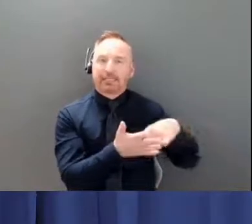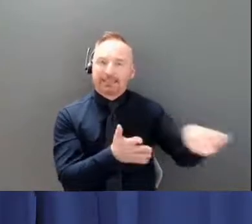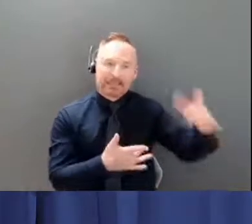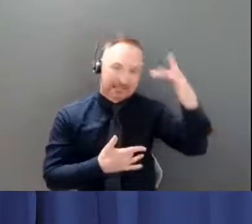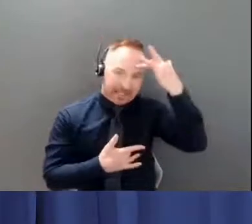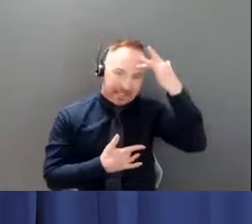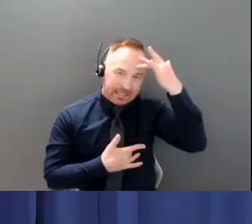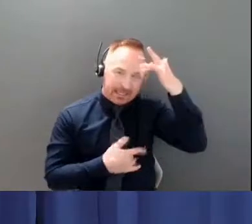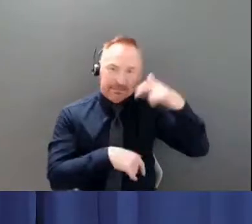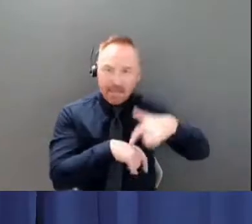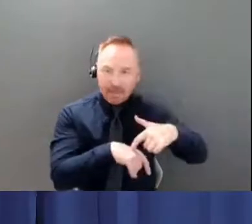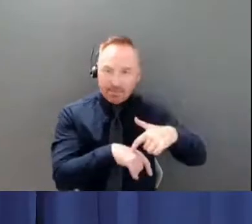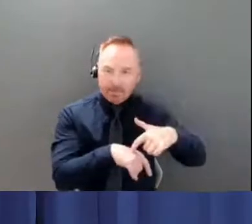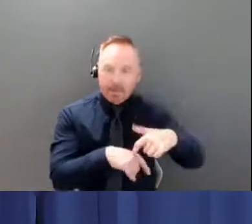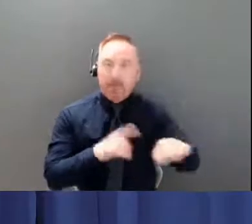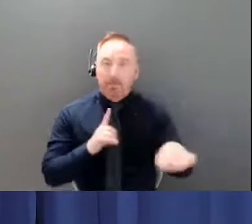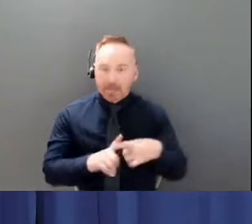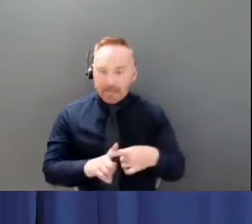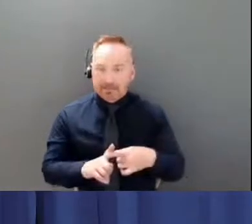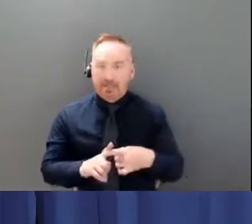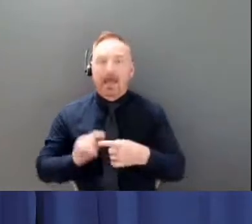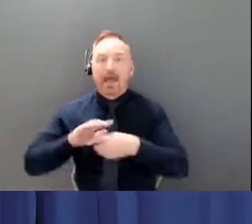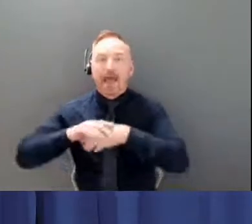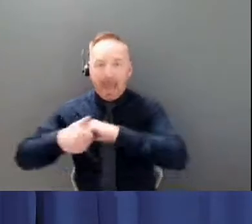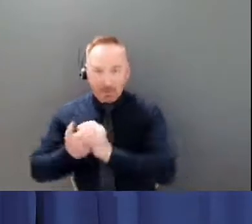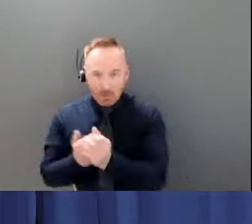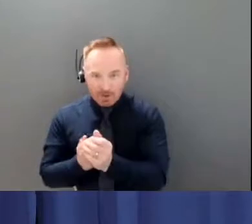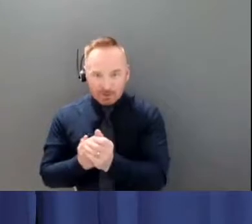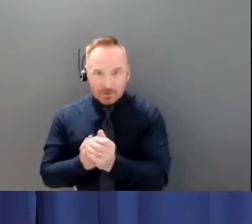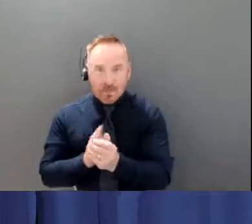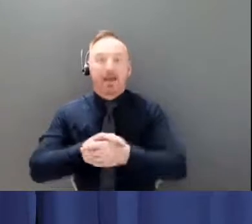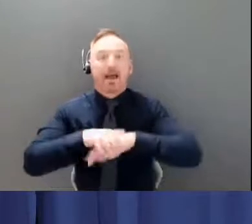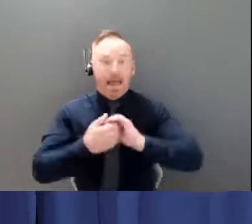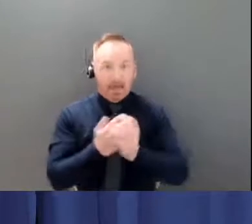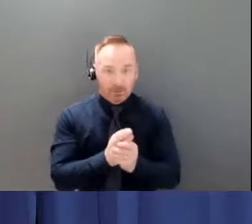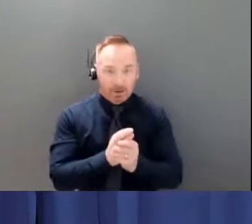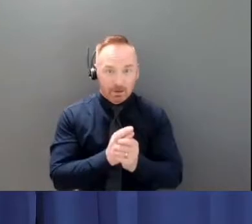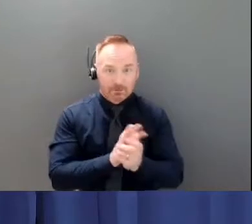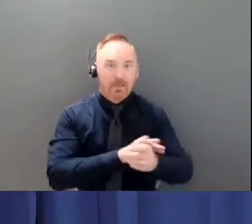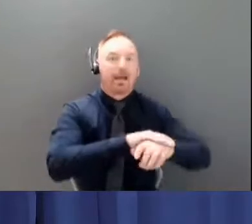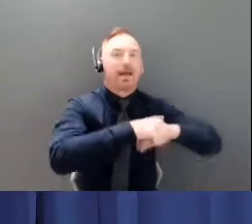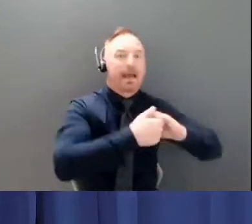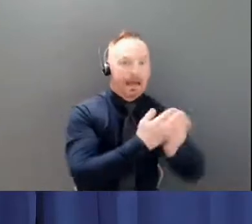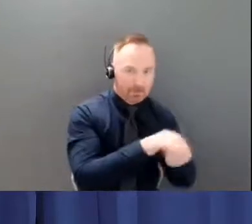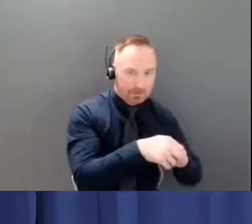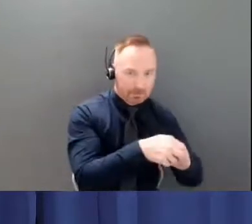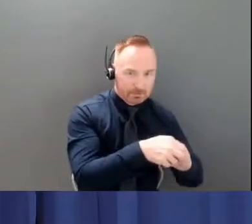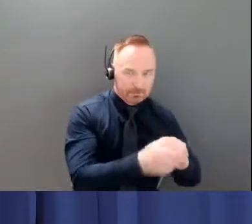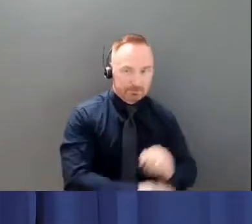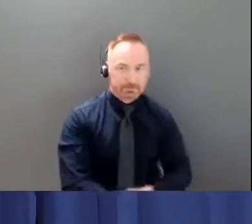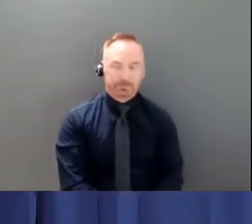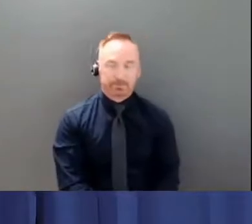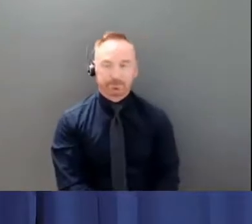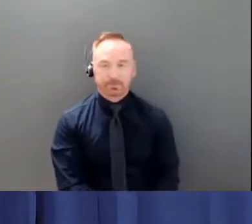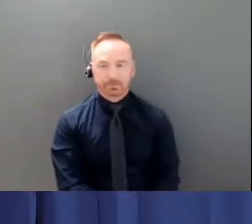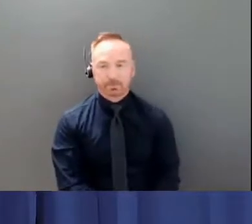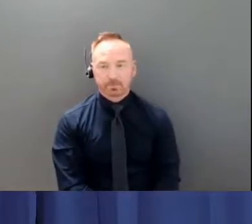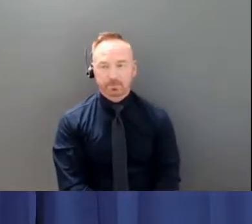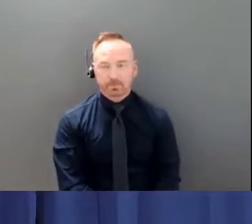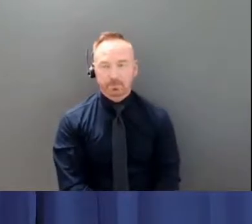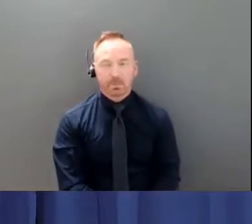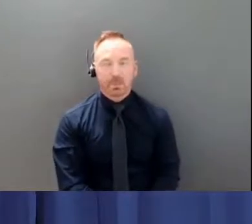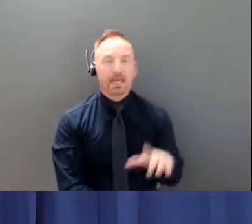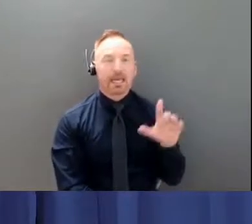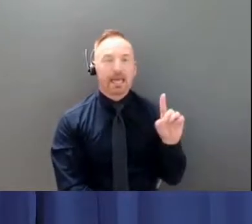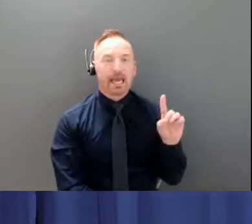-washing and hand-washing in the daycares as previously